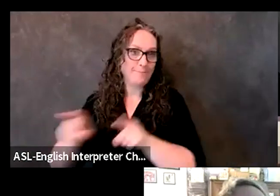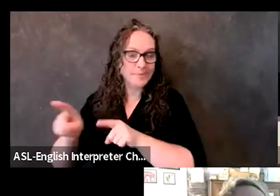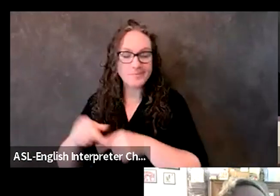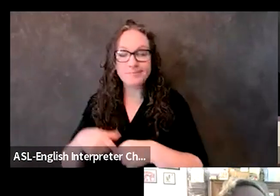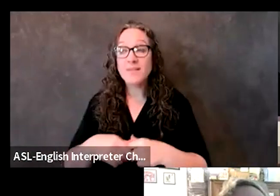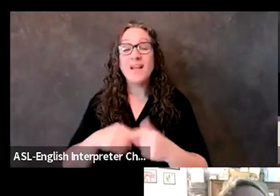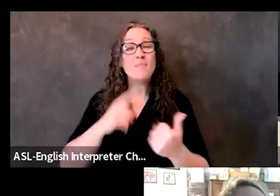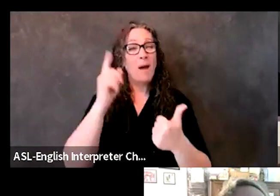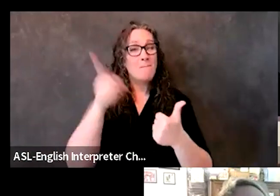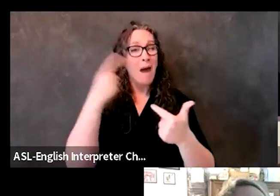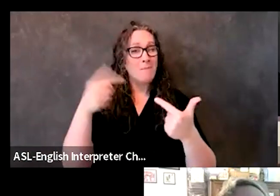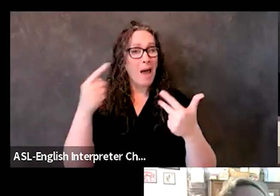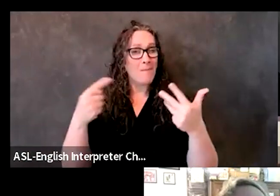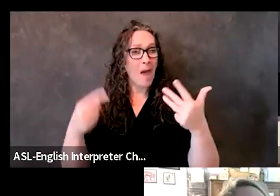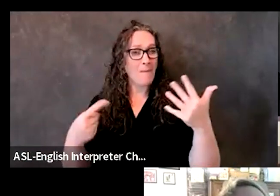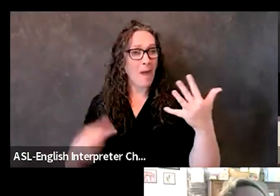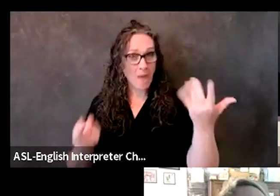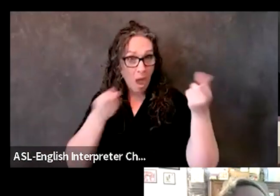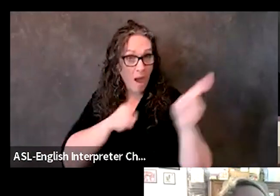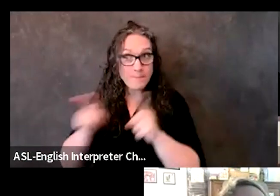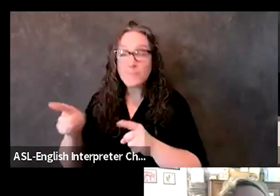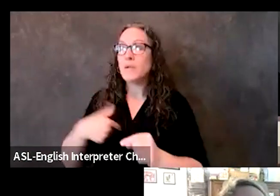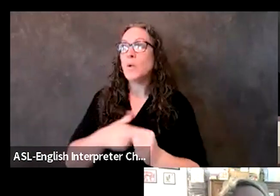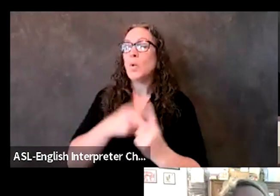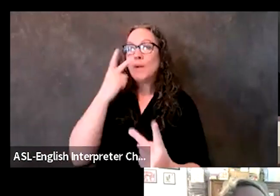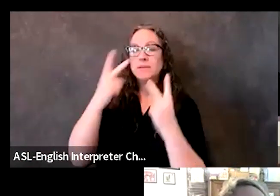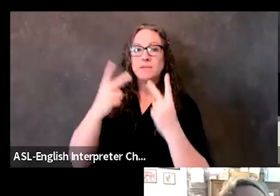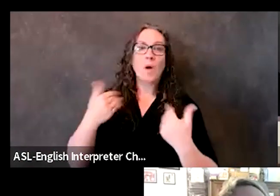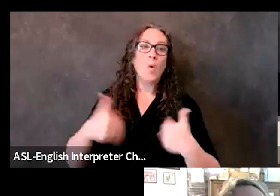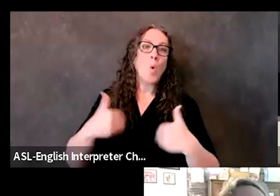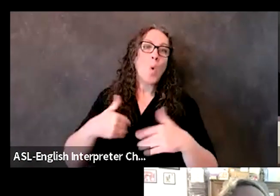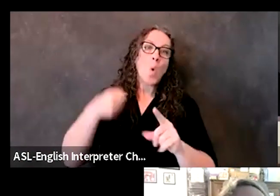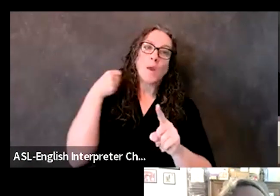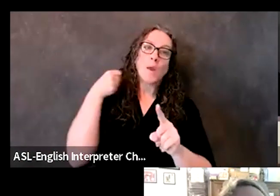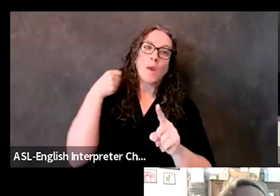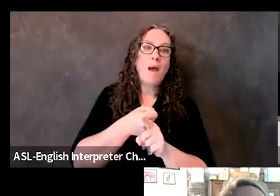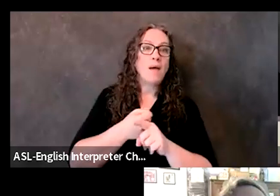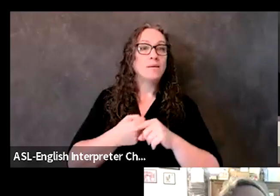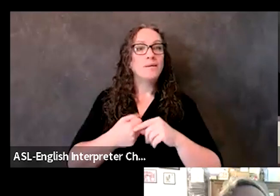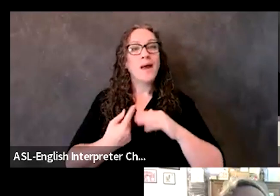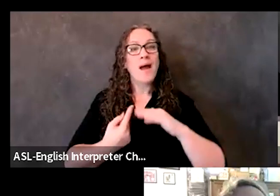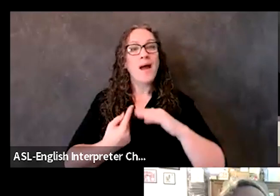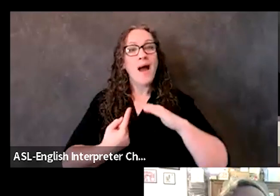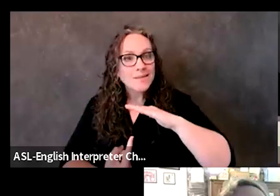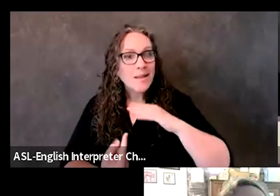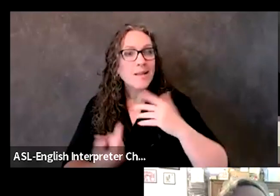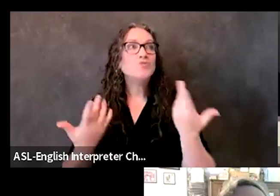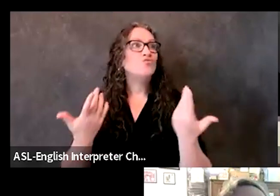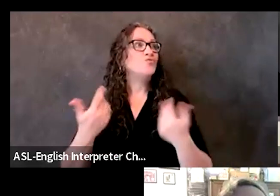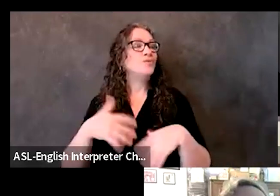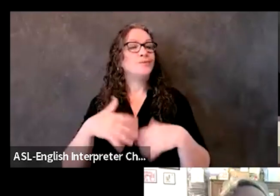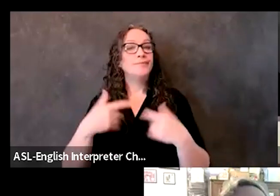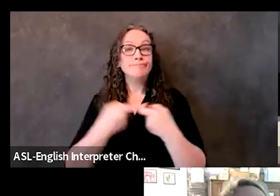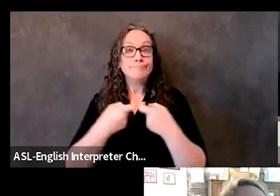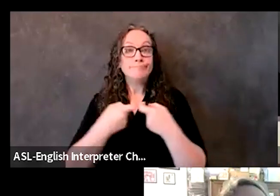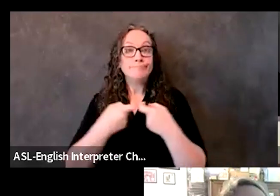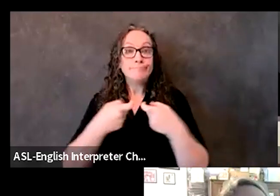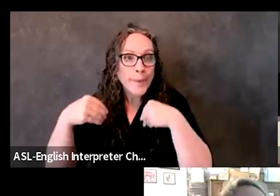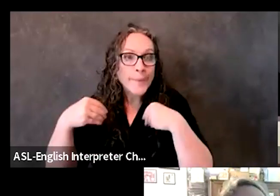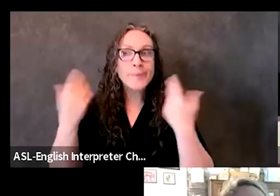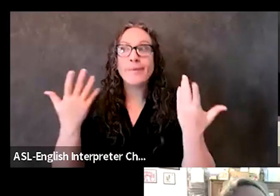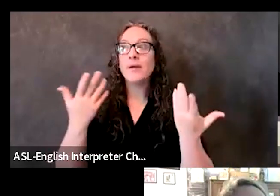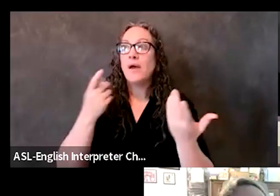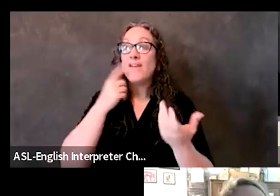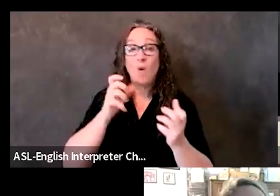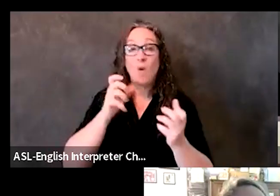saw significant impacts. Isolation, damage, and erupted services to our underserved, you